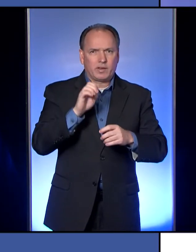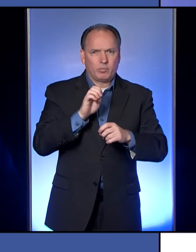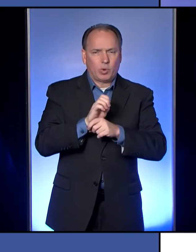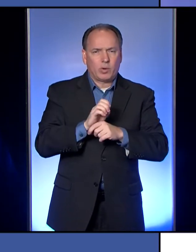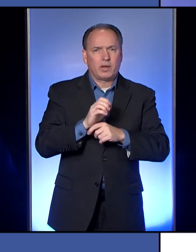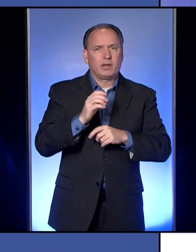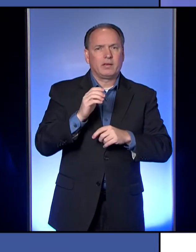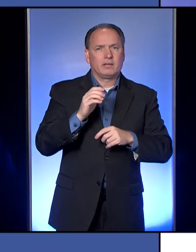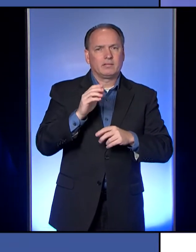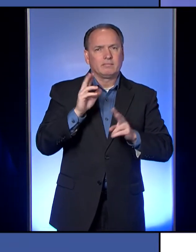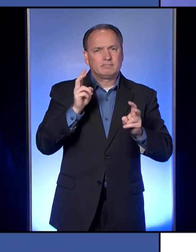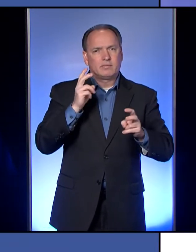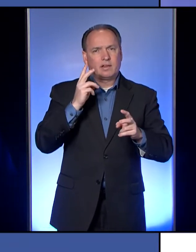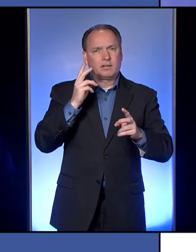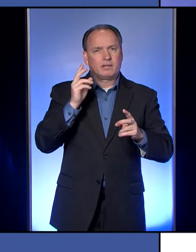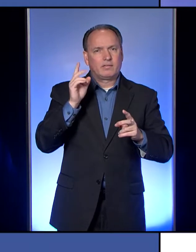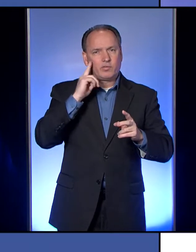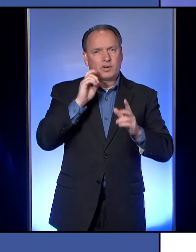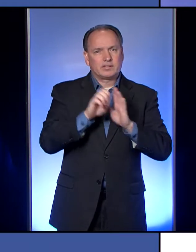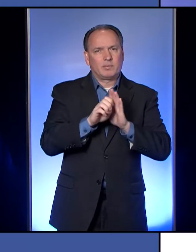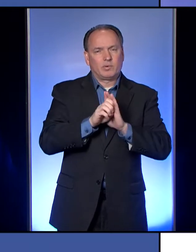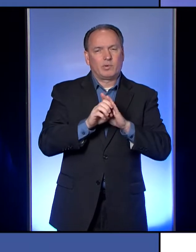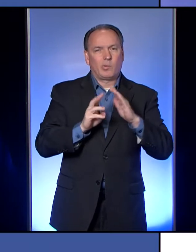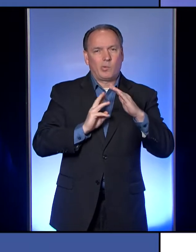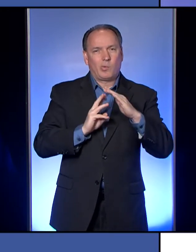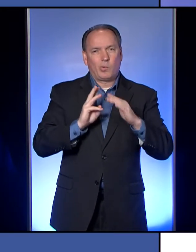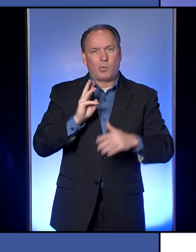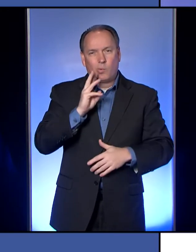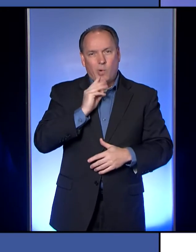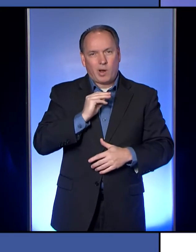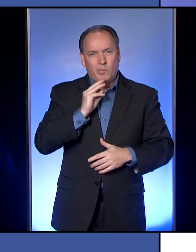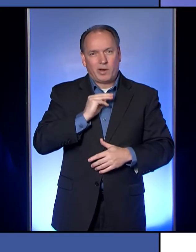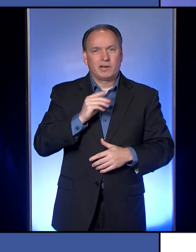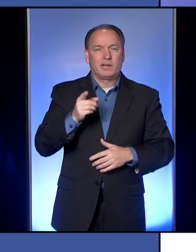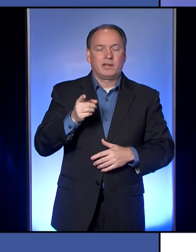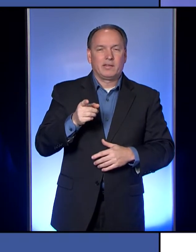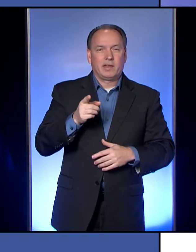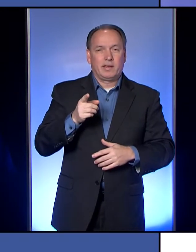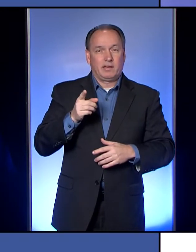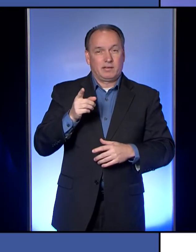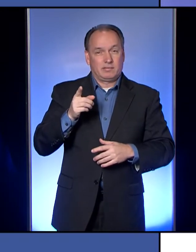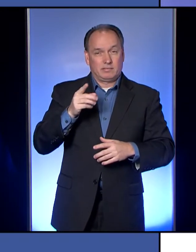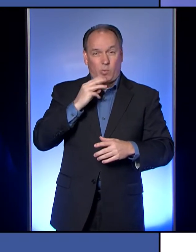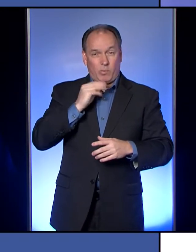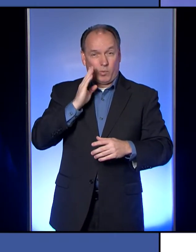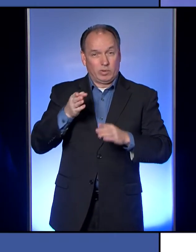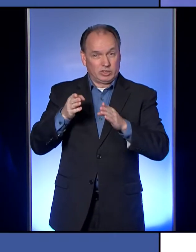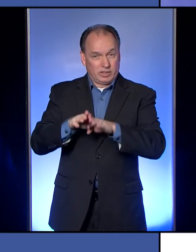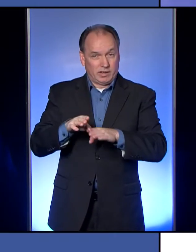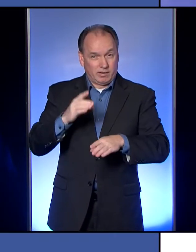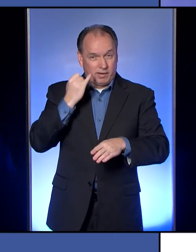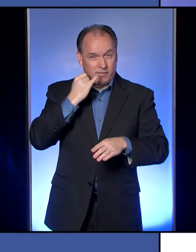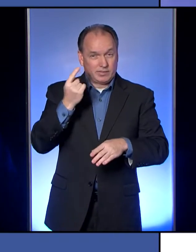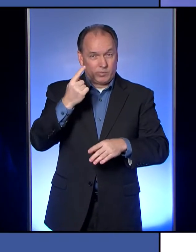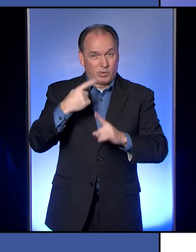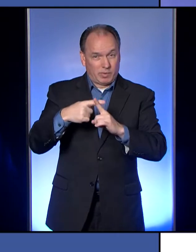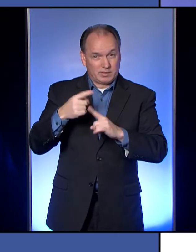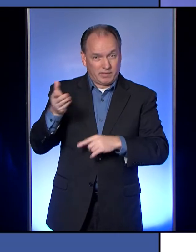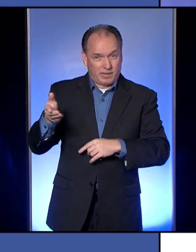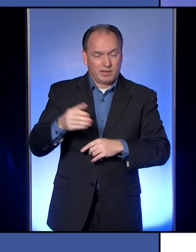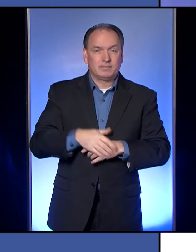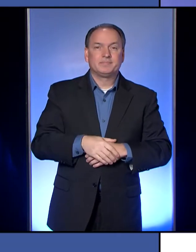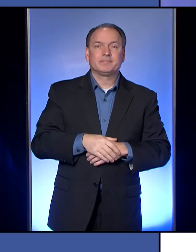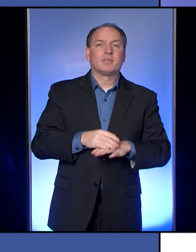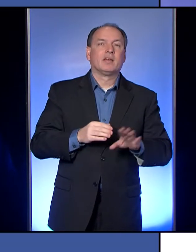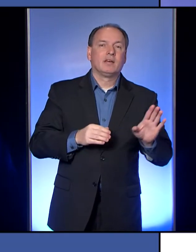tests positive at like a super store, like Walmart, um, would they be shut down, et cetera? So our protocol would be the same as it is for